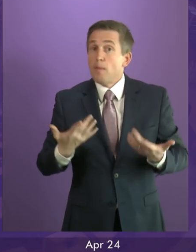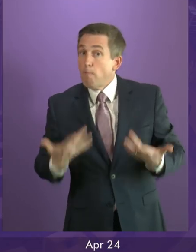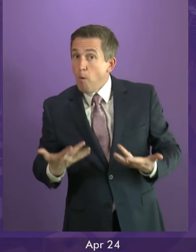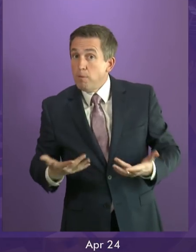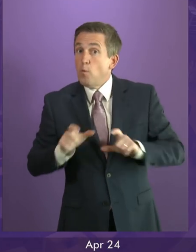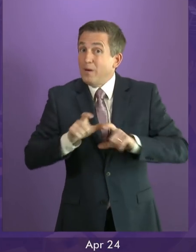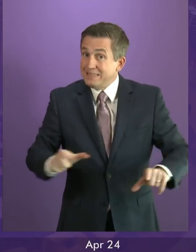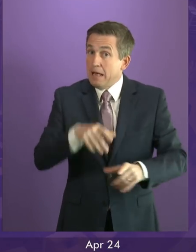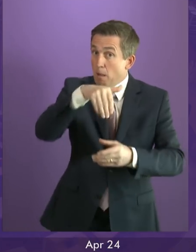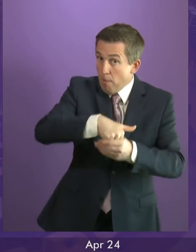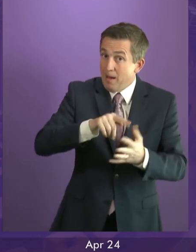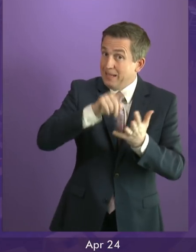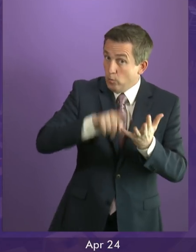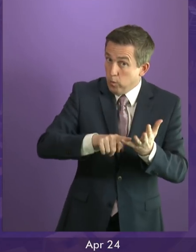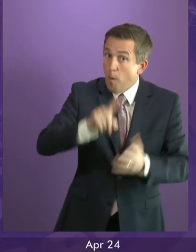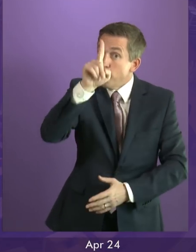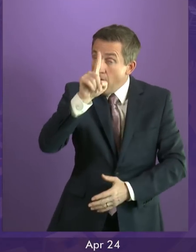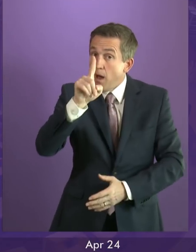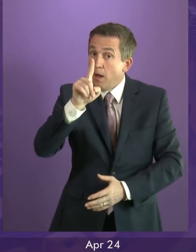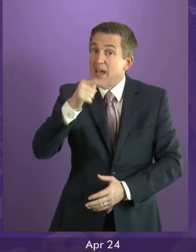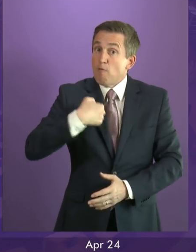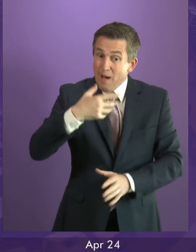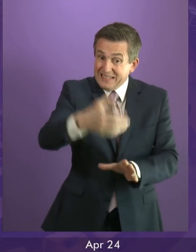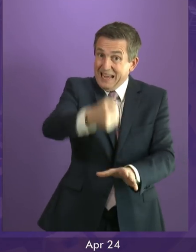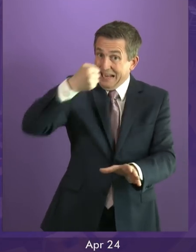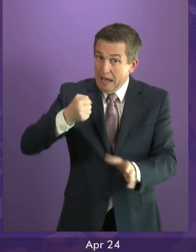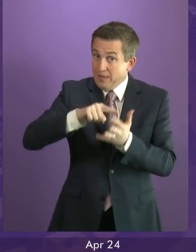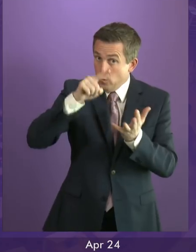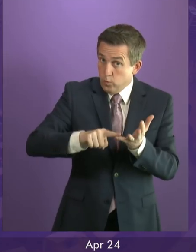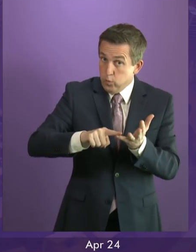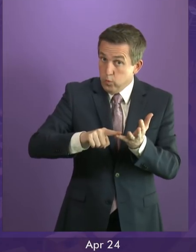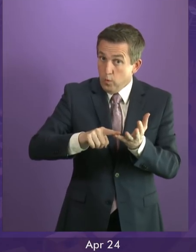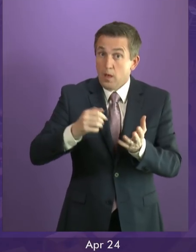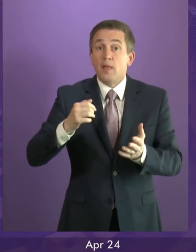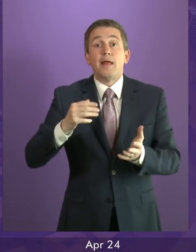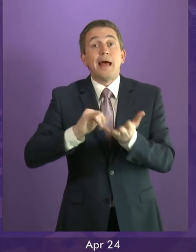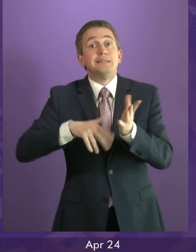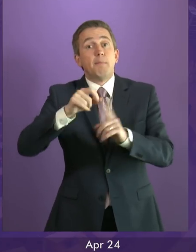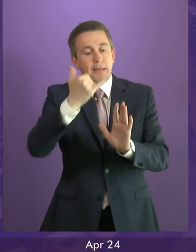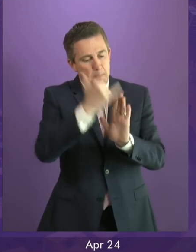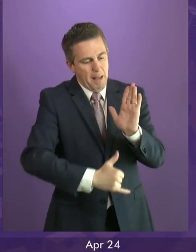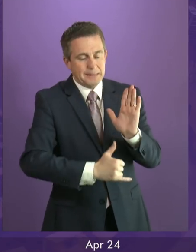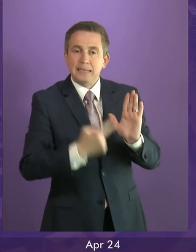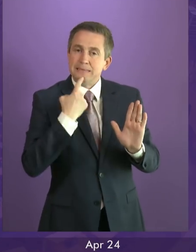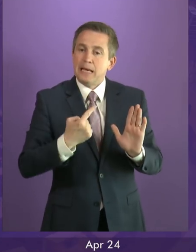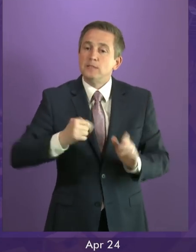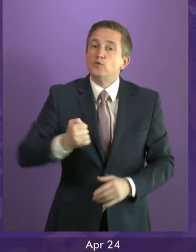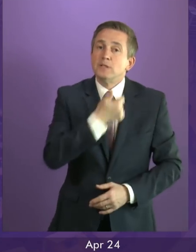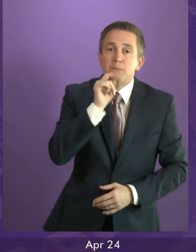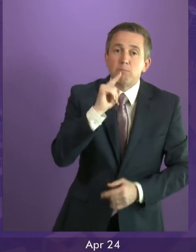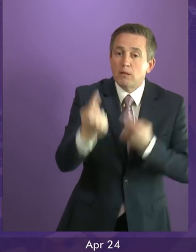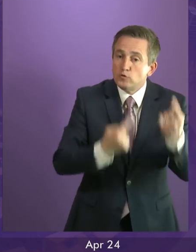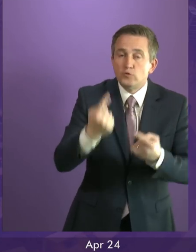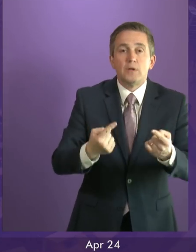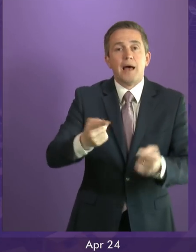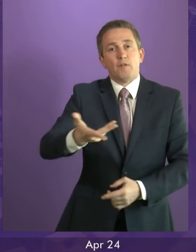get taken out of the European Union. But if we do, then the mandate in that manifesto, in my view, should be honoured and people in Scotland should